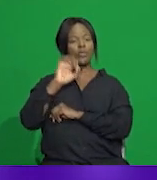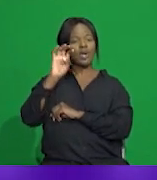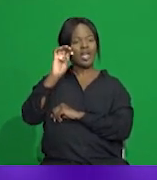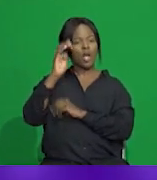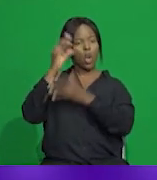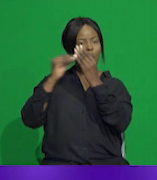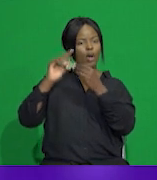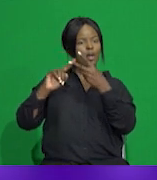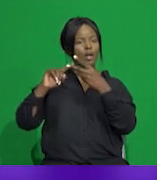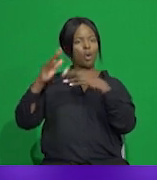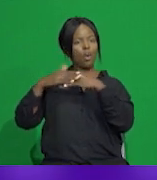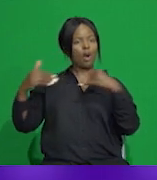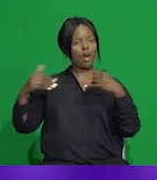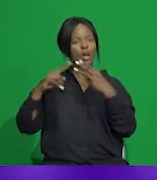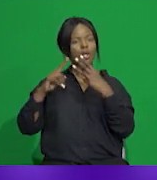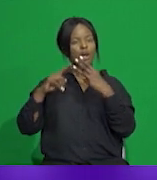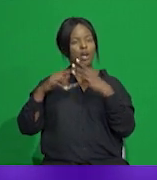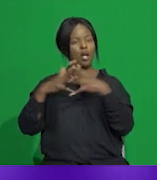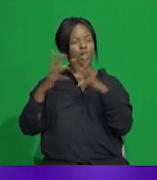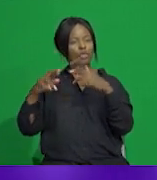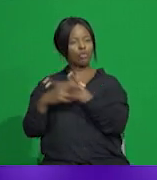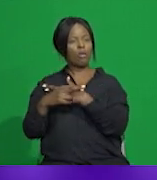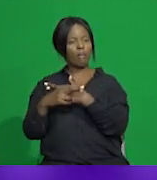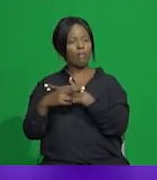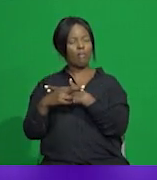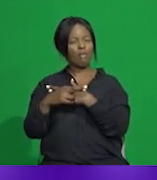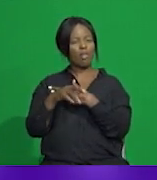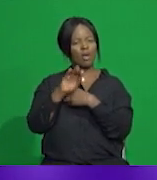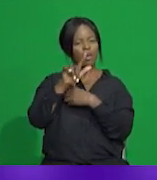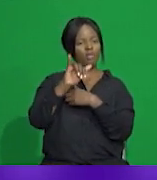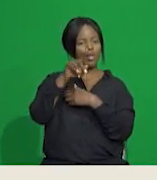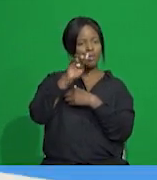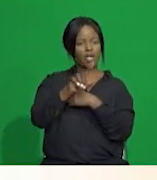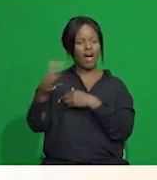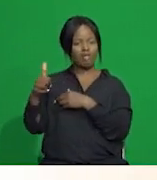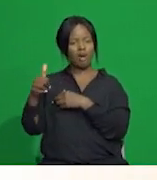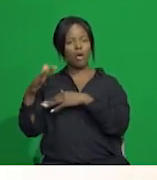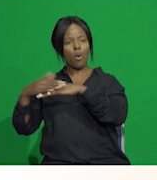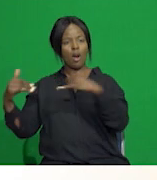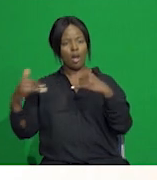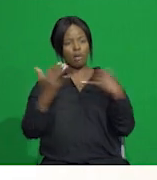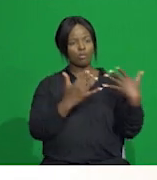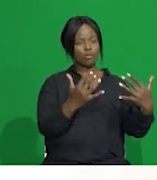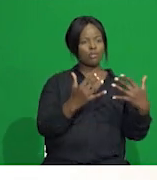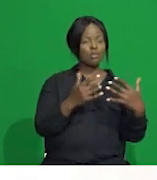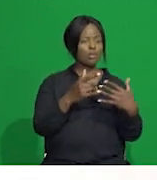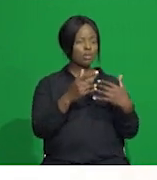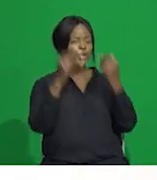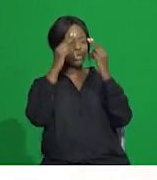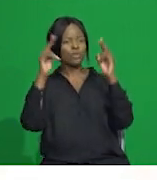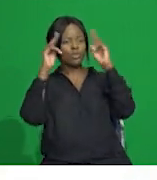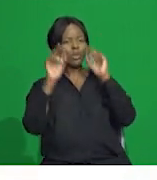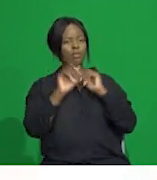flipped classroom approach, and blended learning. The University Technology Enhanced Learning Project was set up to meet a number of